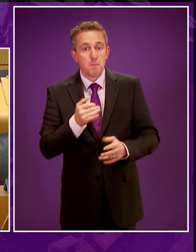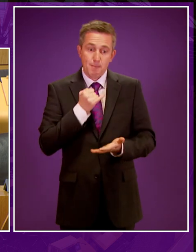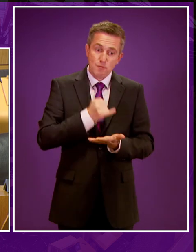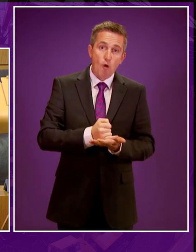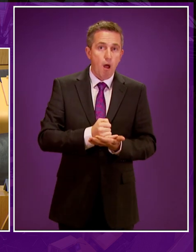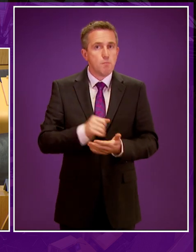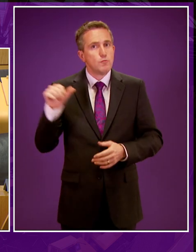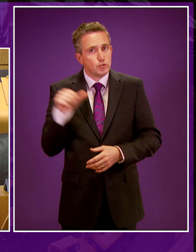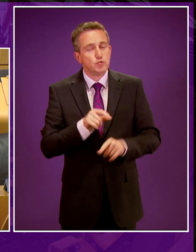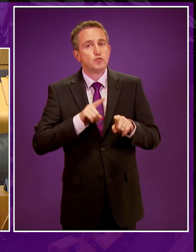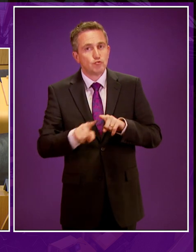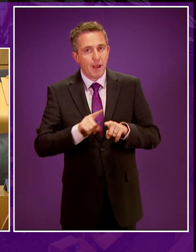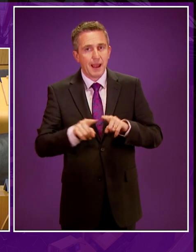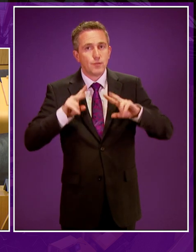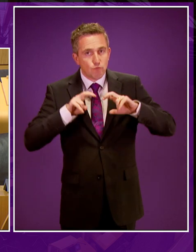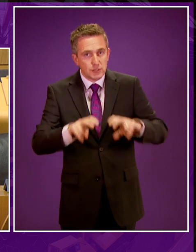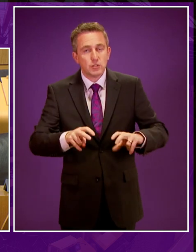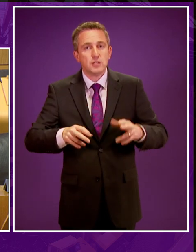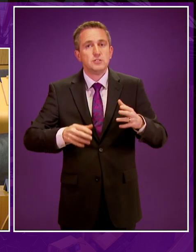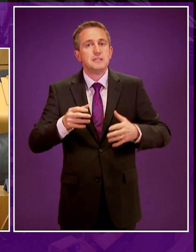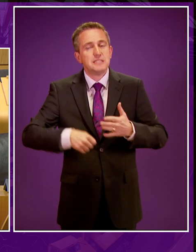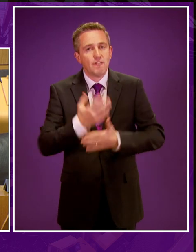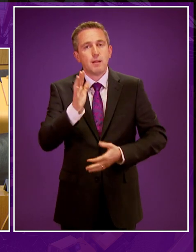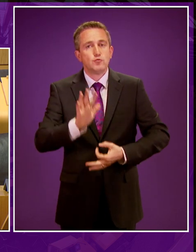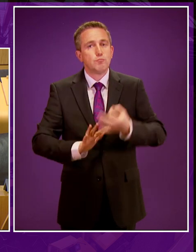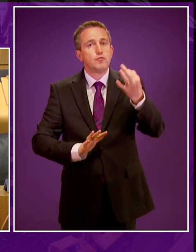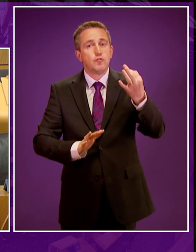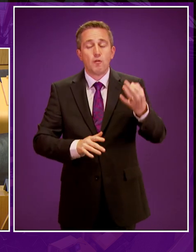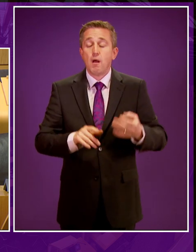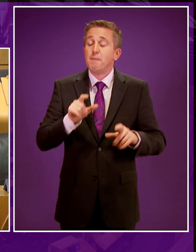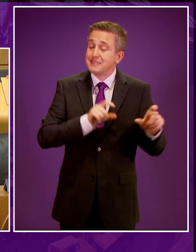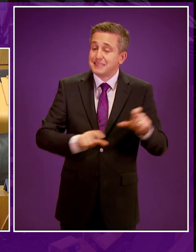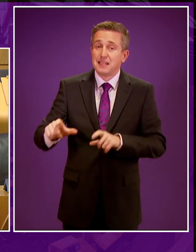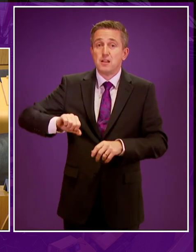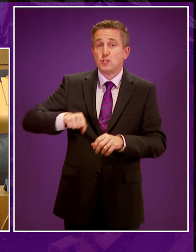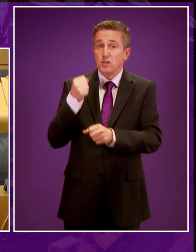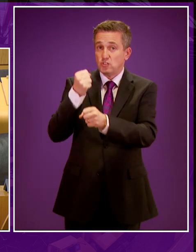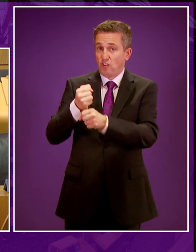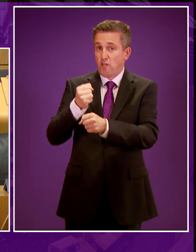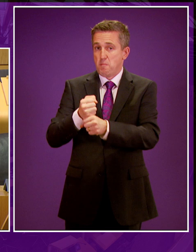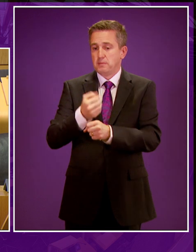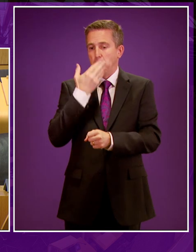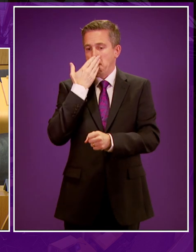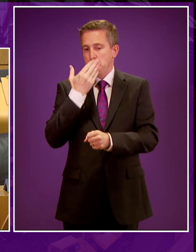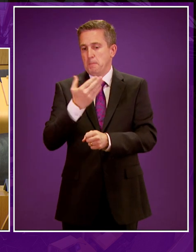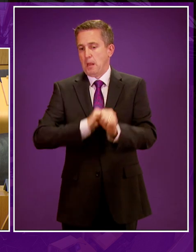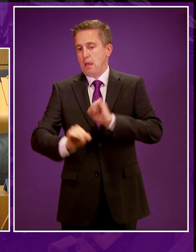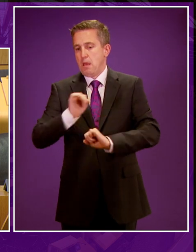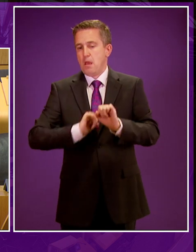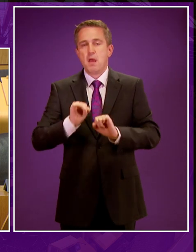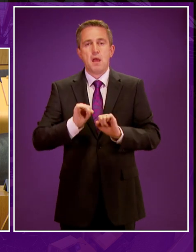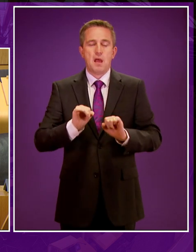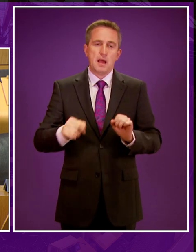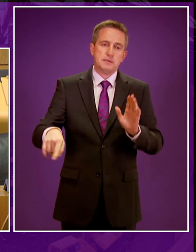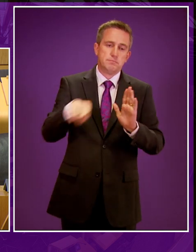but it's still important to try and research and develop to improve. But time and again, the Scottish Government shy away from this. Time and again, they choose to drive a